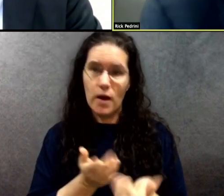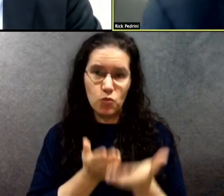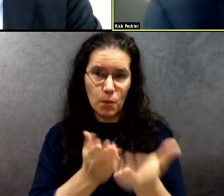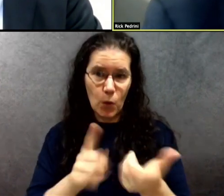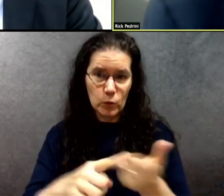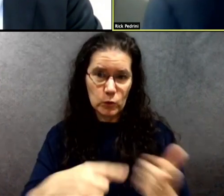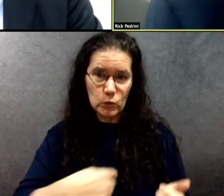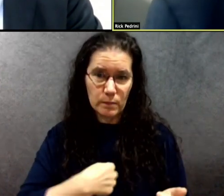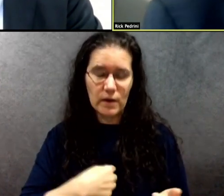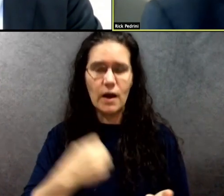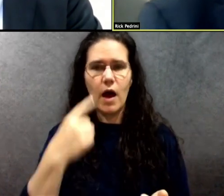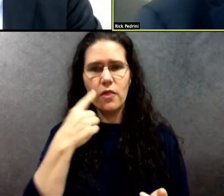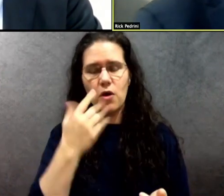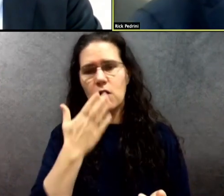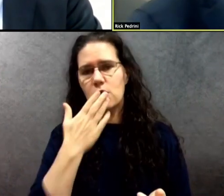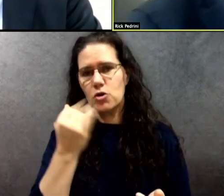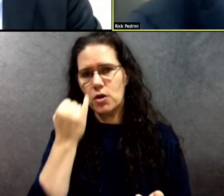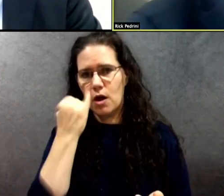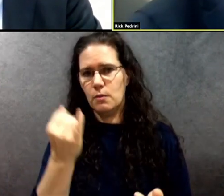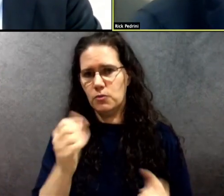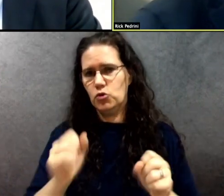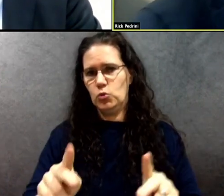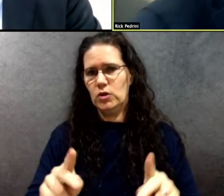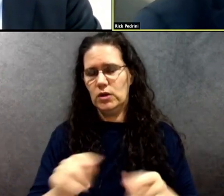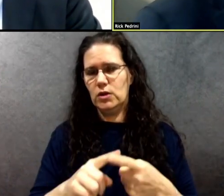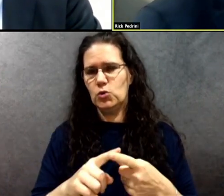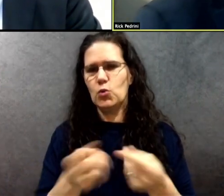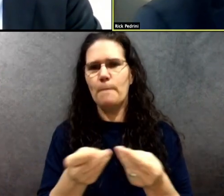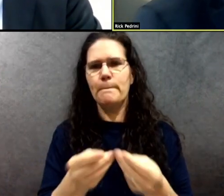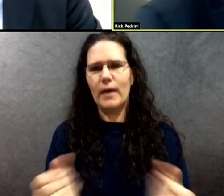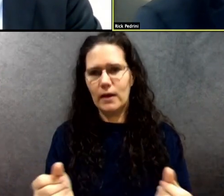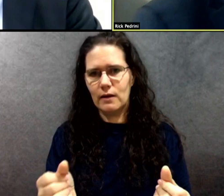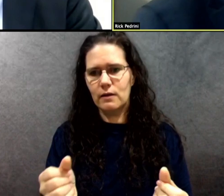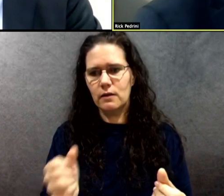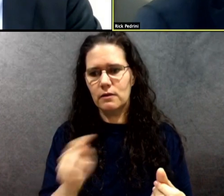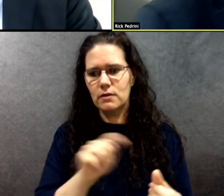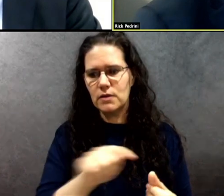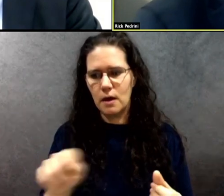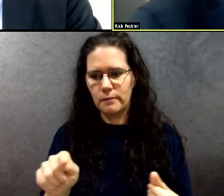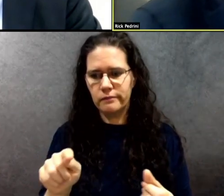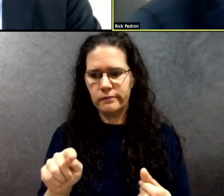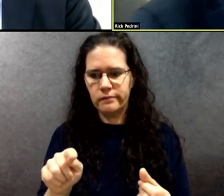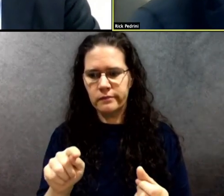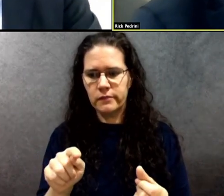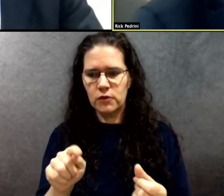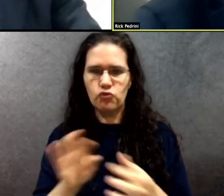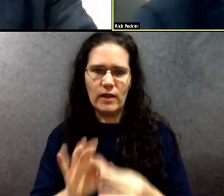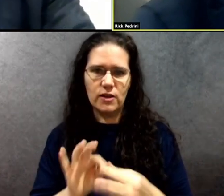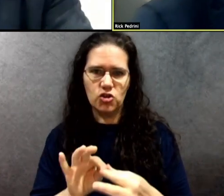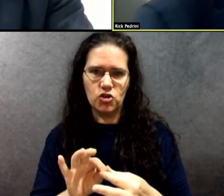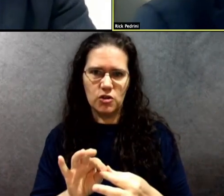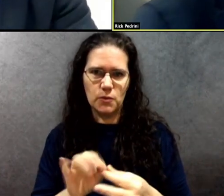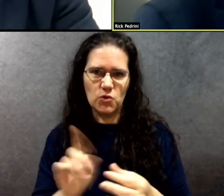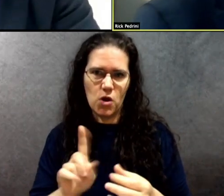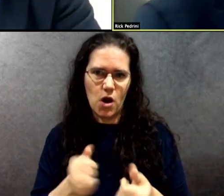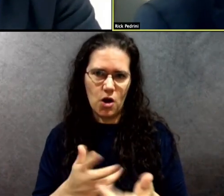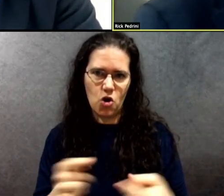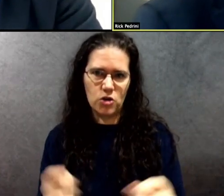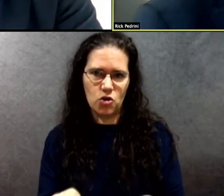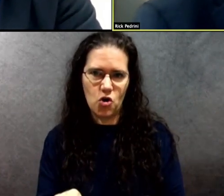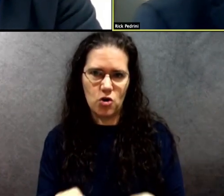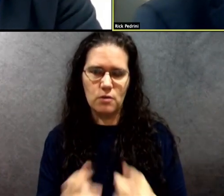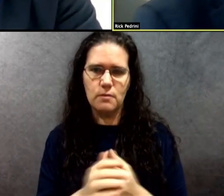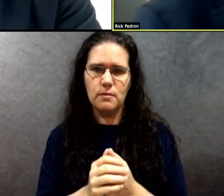some of the relationships that I had harmed with what I wrote and to help move forward rather than strictly